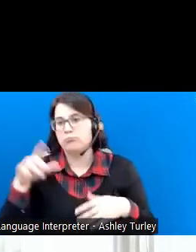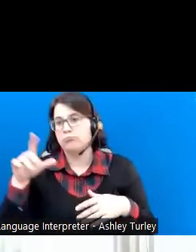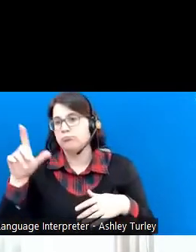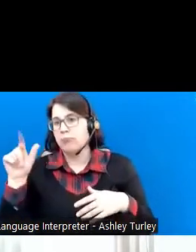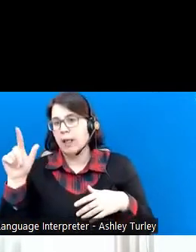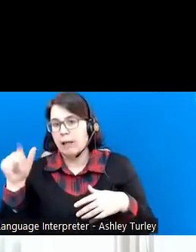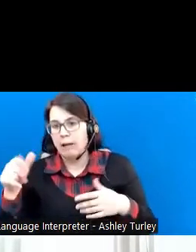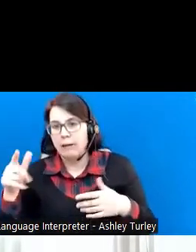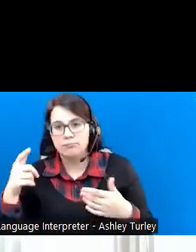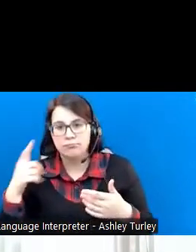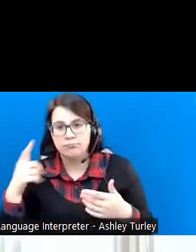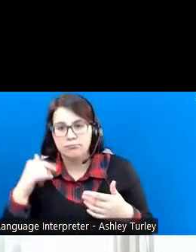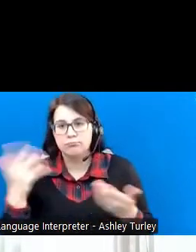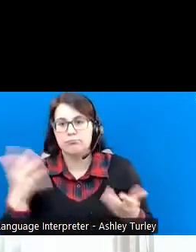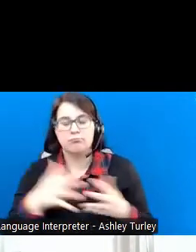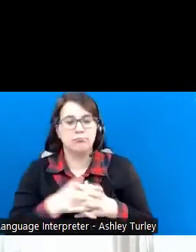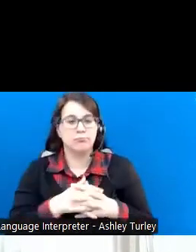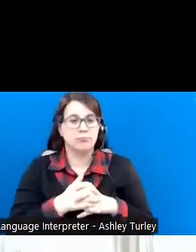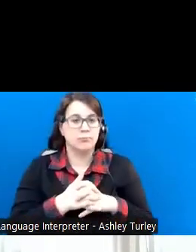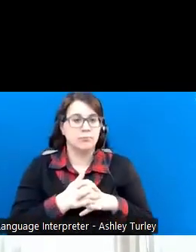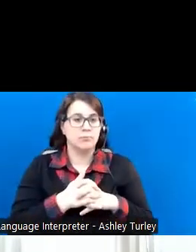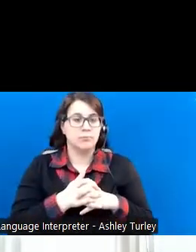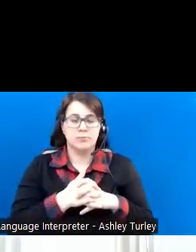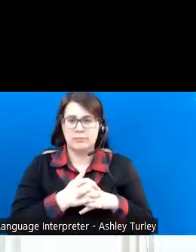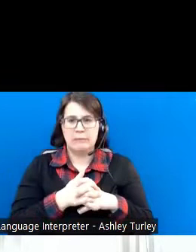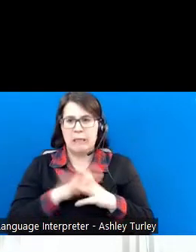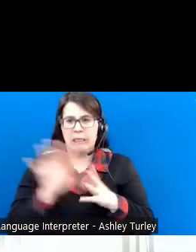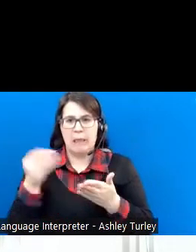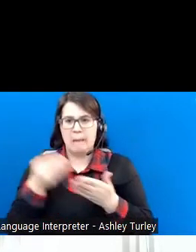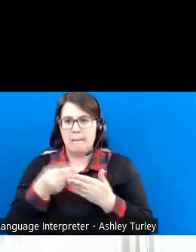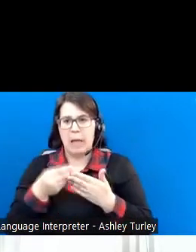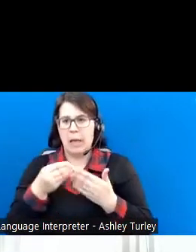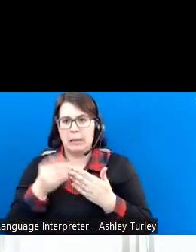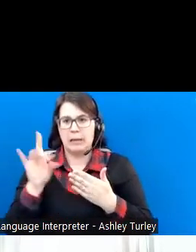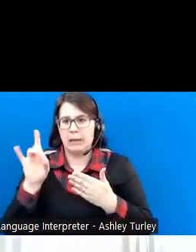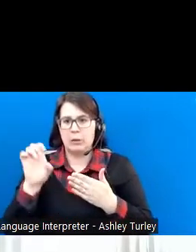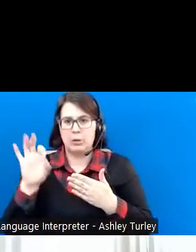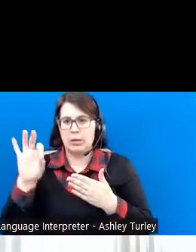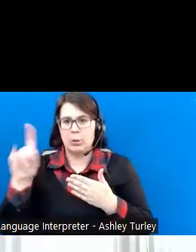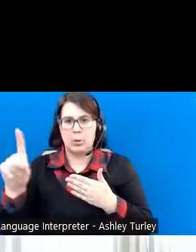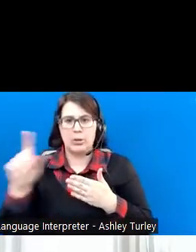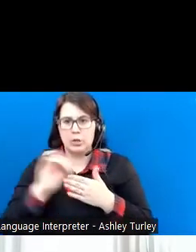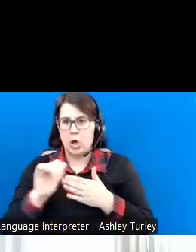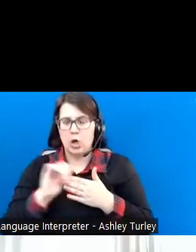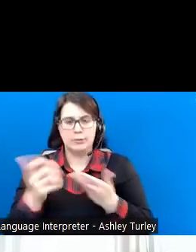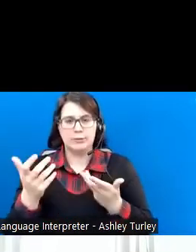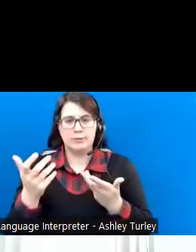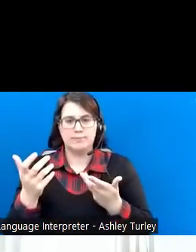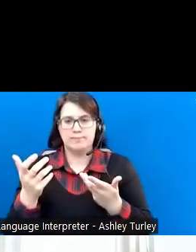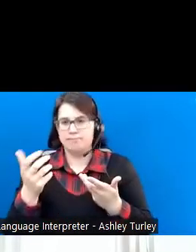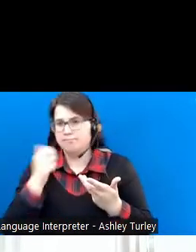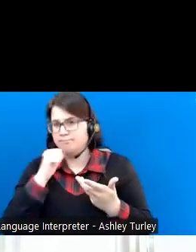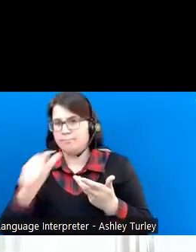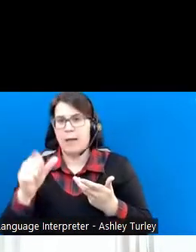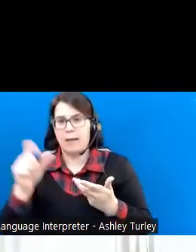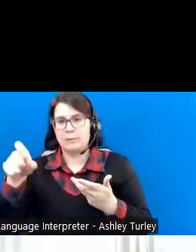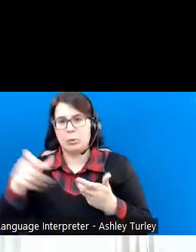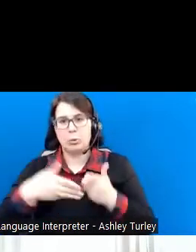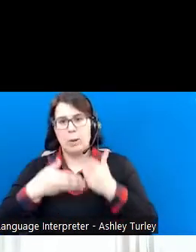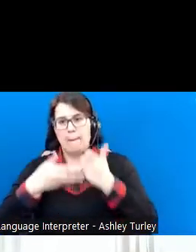So the money is not designed to help you